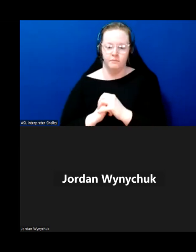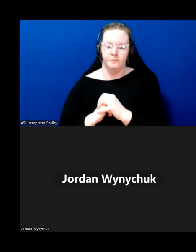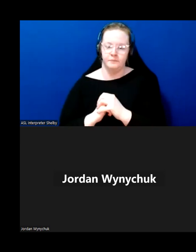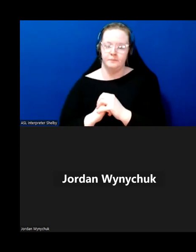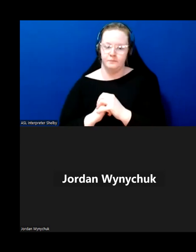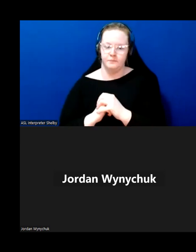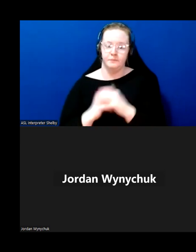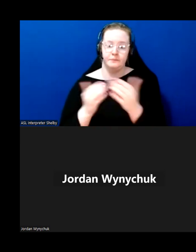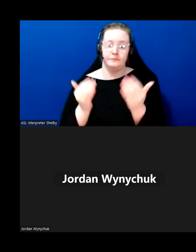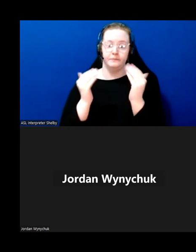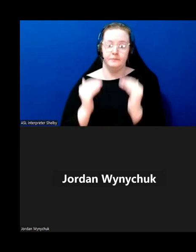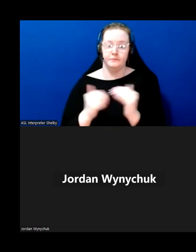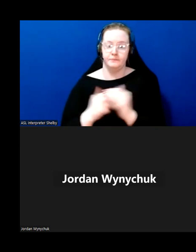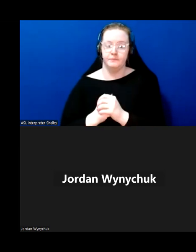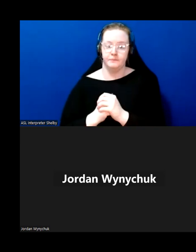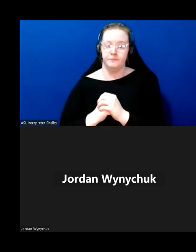next one katherine